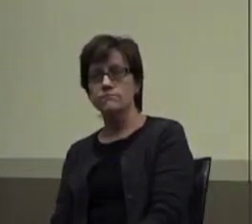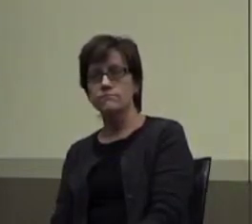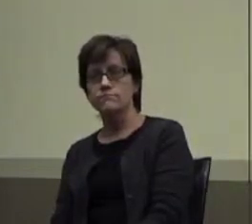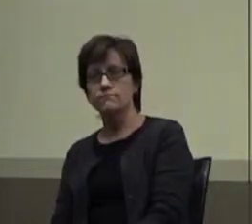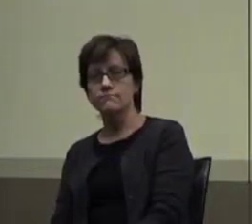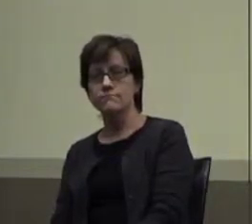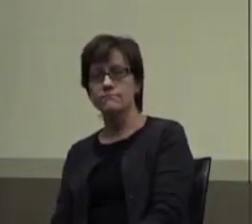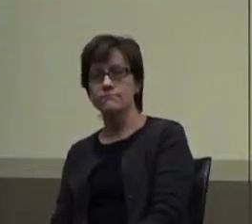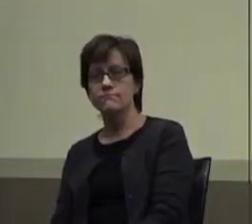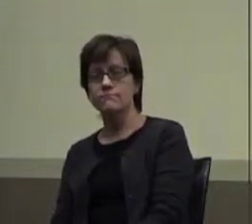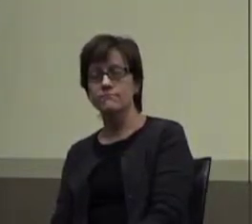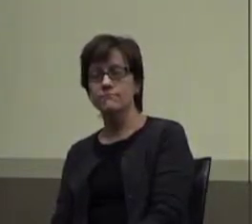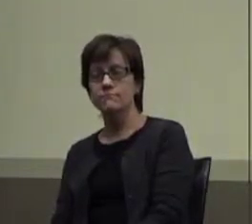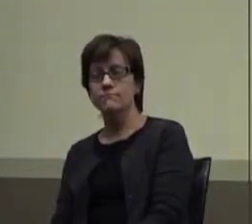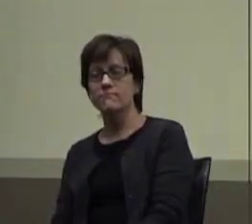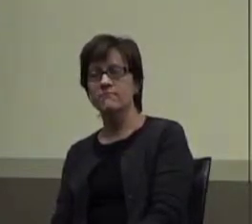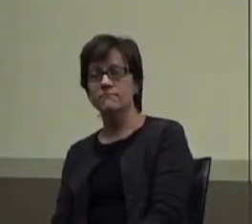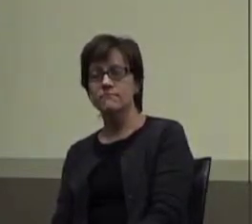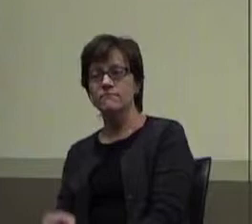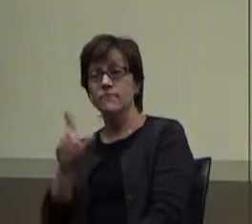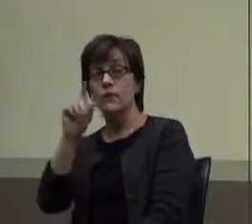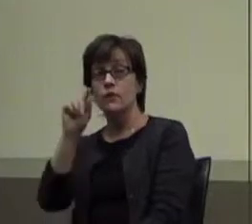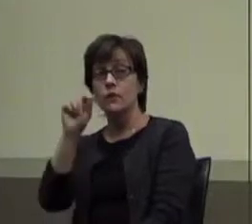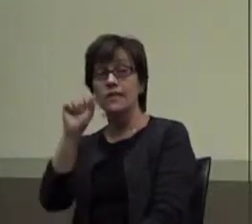Let's take about 20 more seconds.